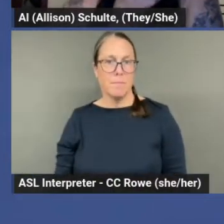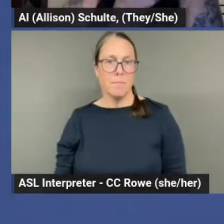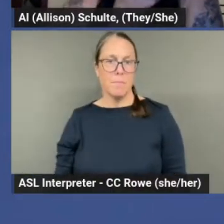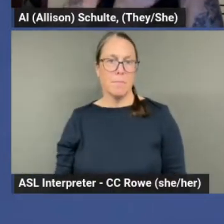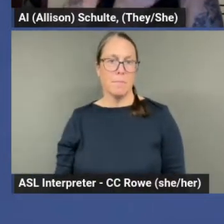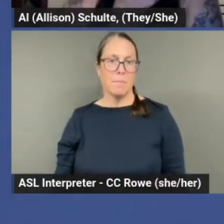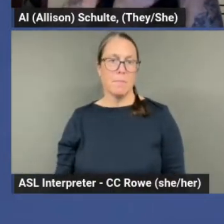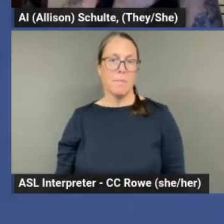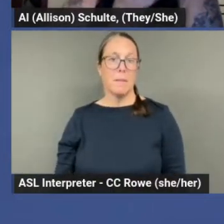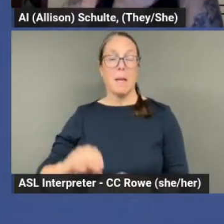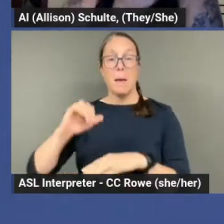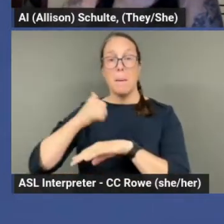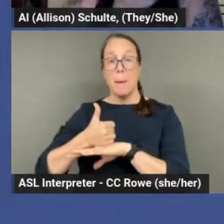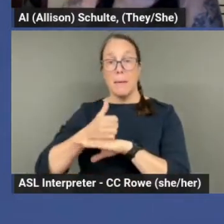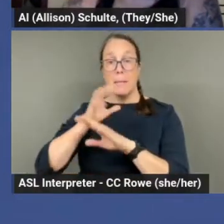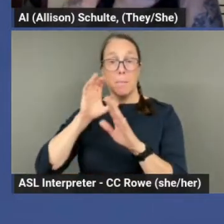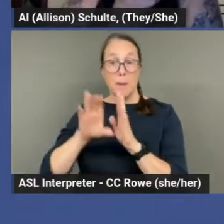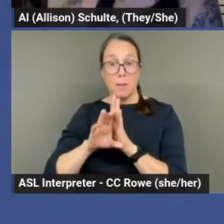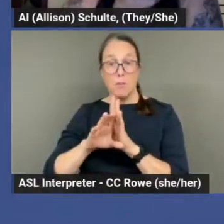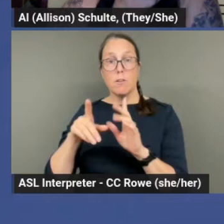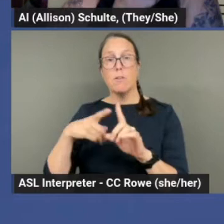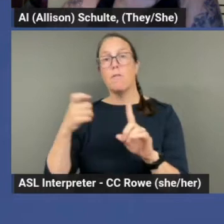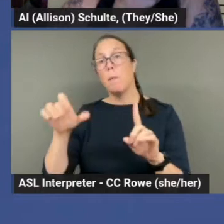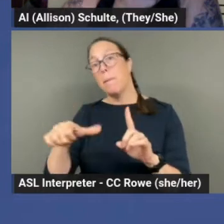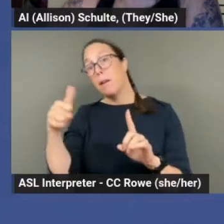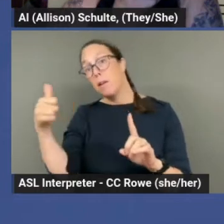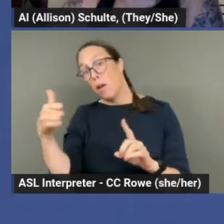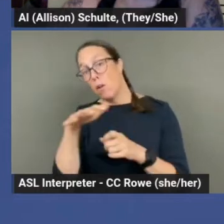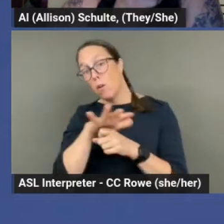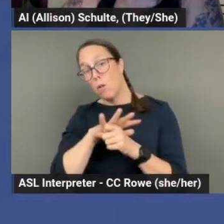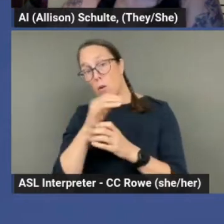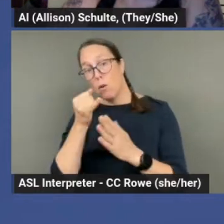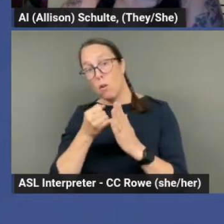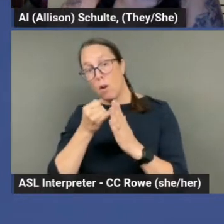it's based on images by another local artist, Luca Fisher.